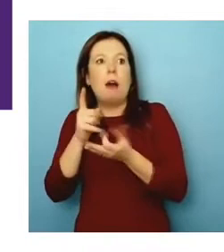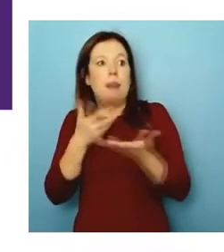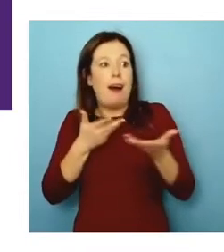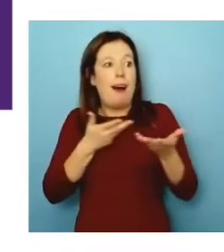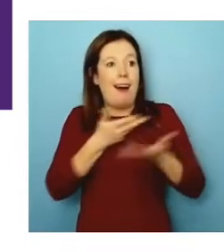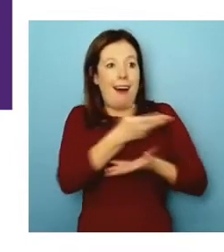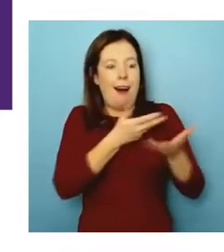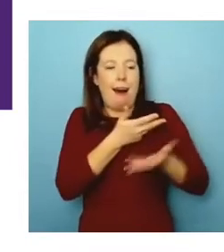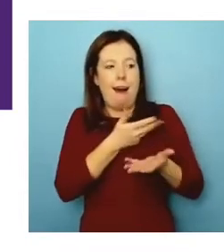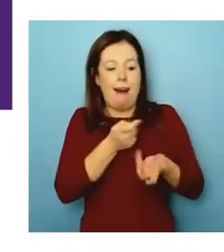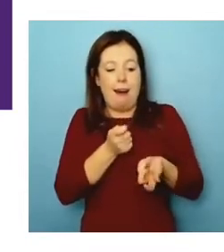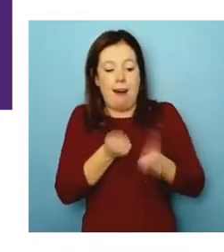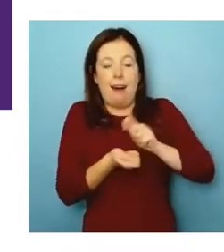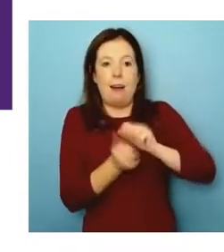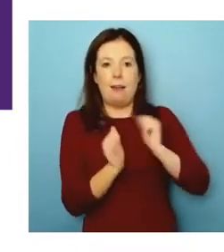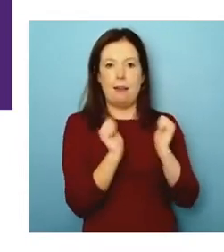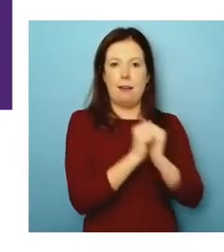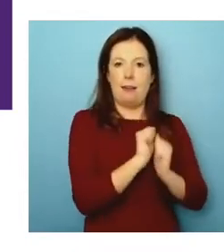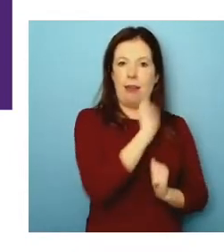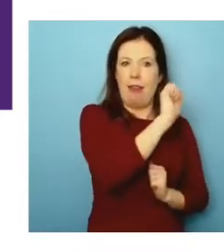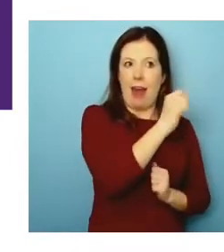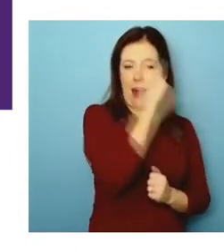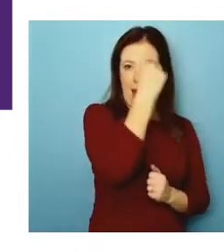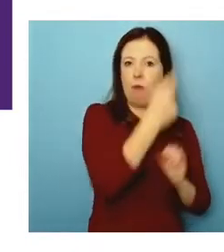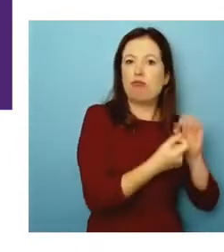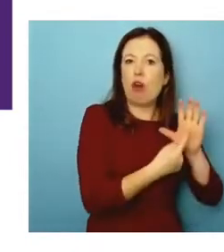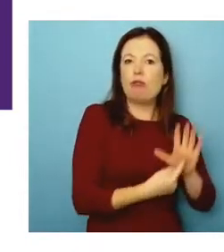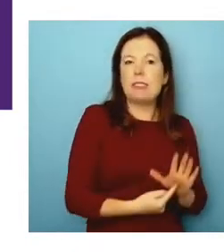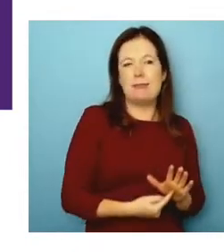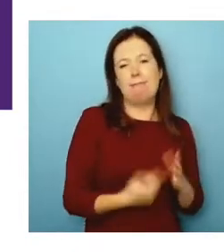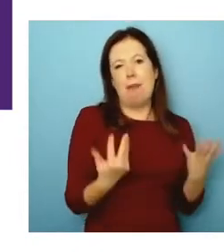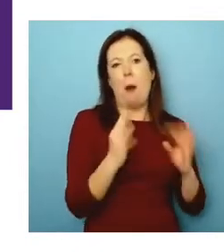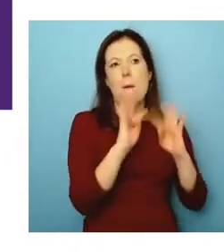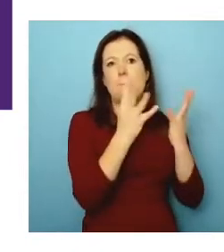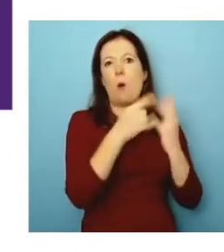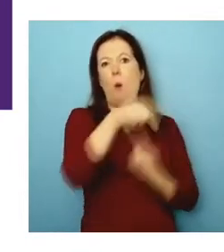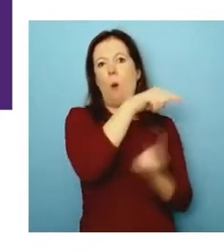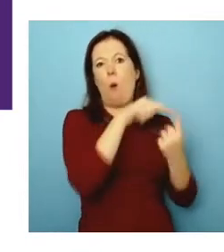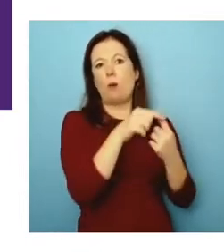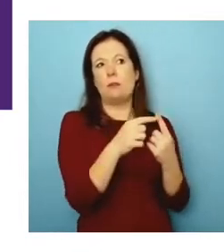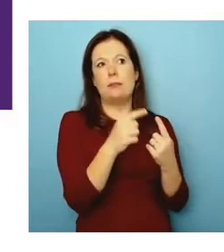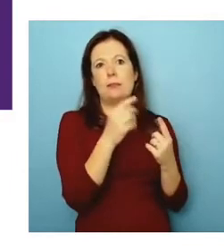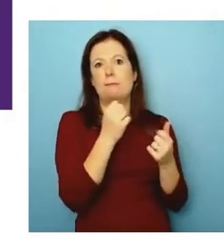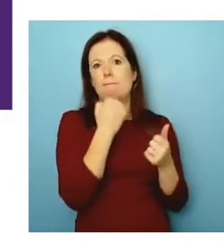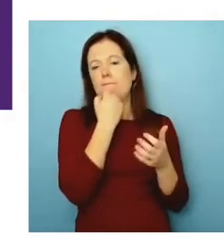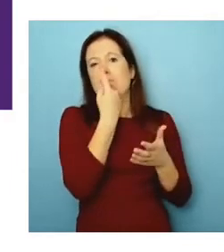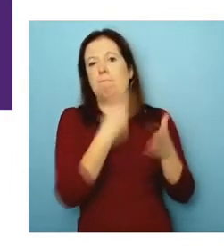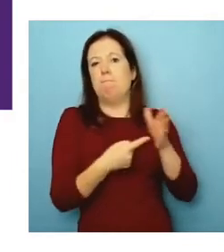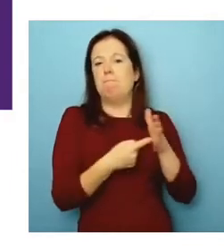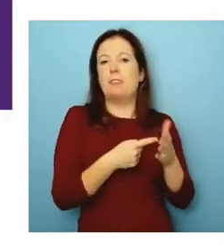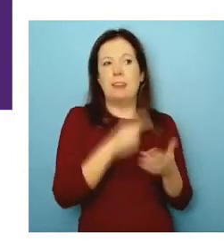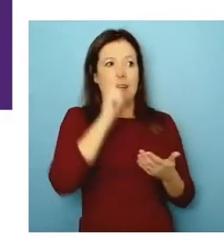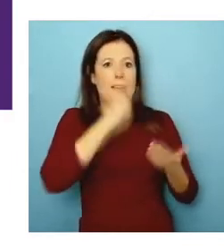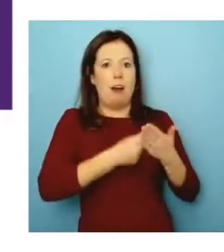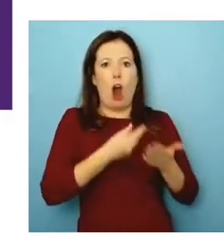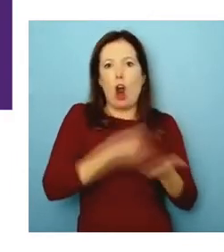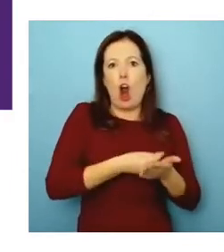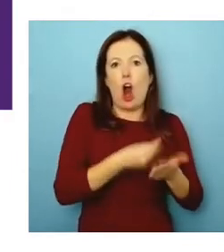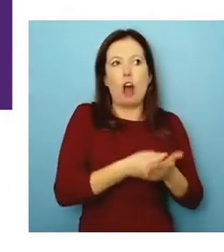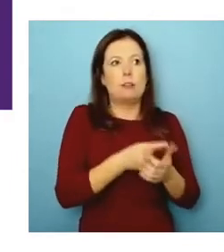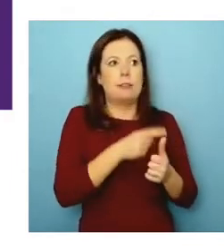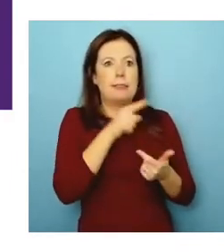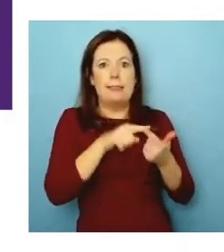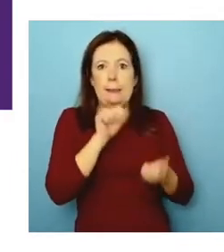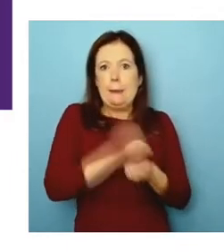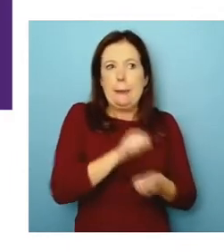was mattered for them, which to be honest, most boardrooms is interested in, you know, what's the cost of acquisition of a user? What's the cost of keeping a user?